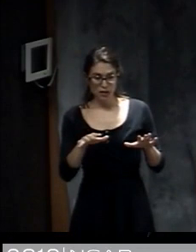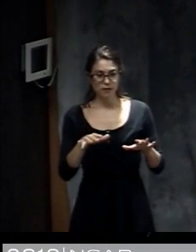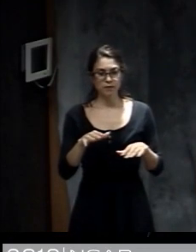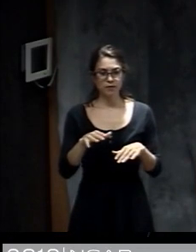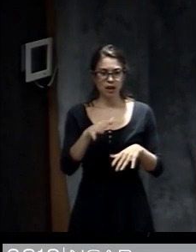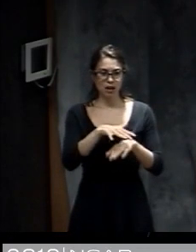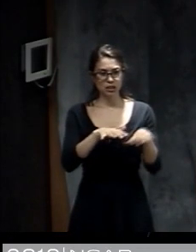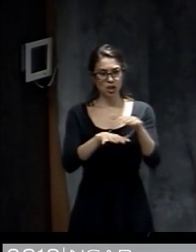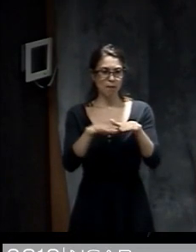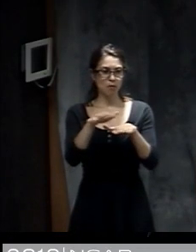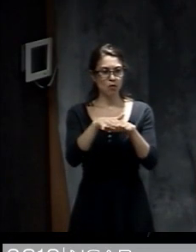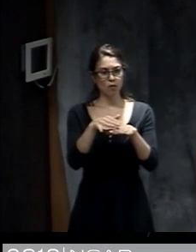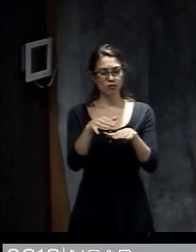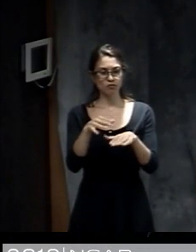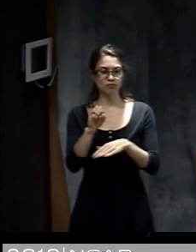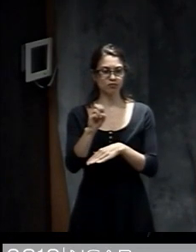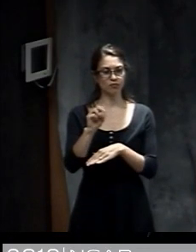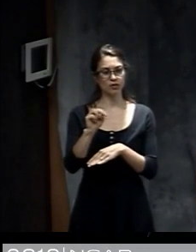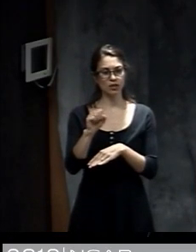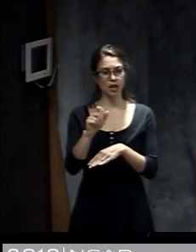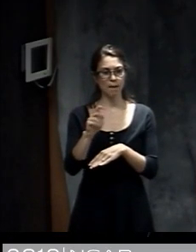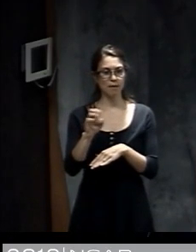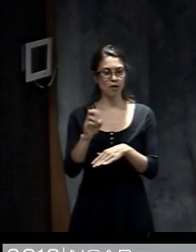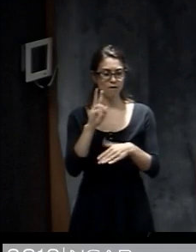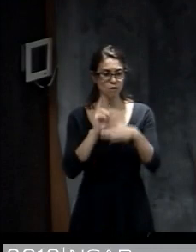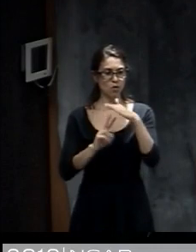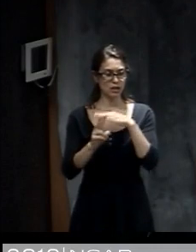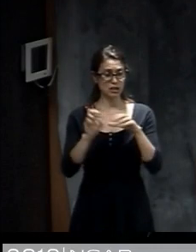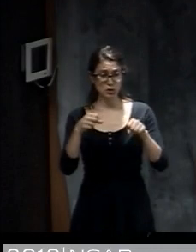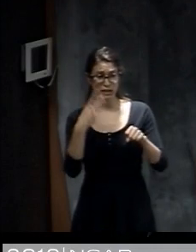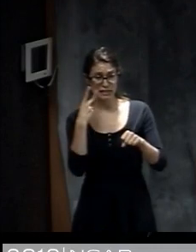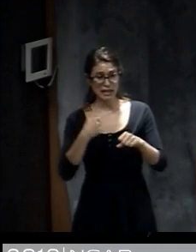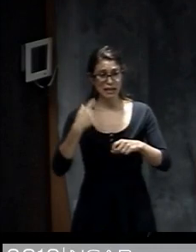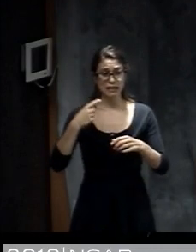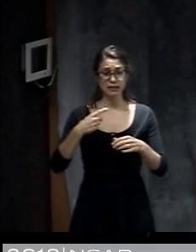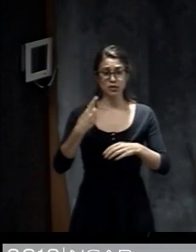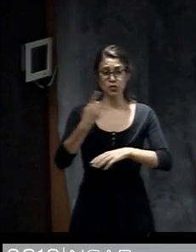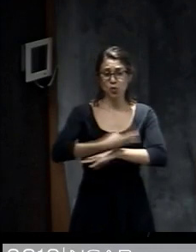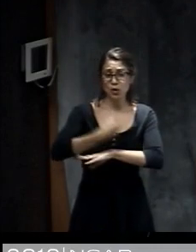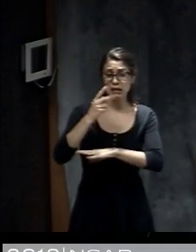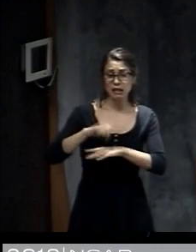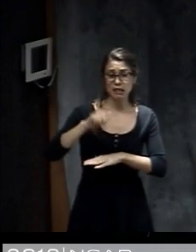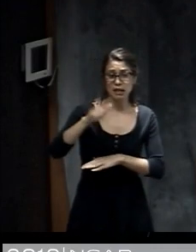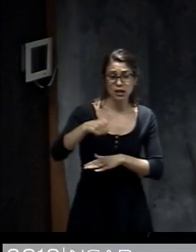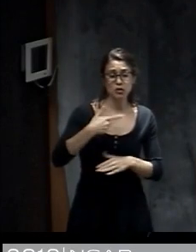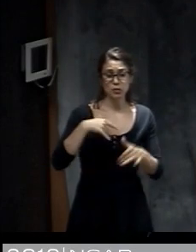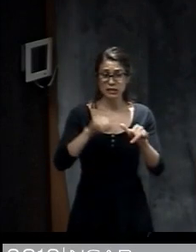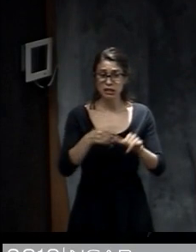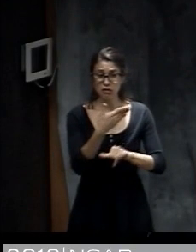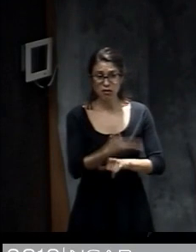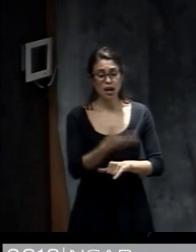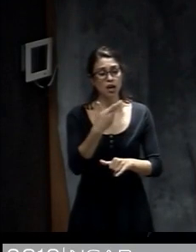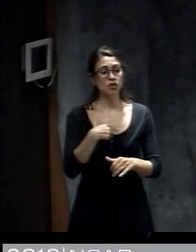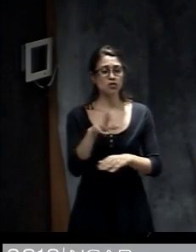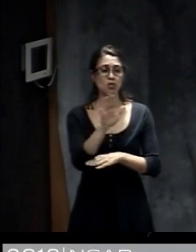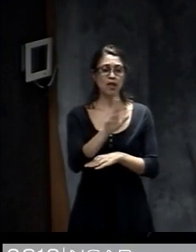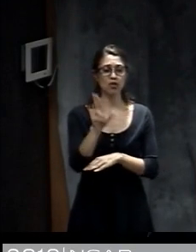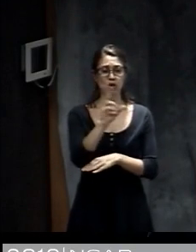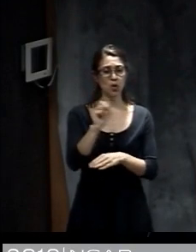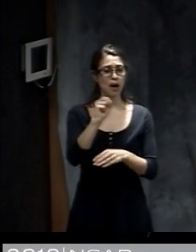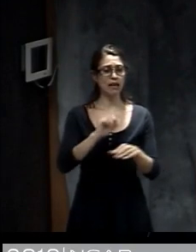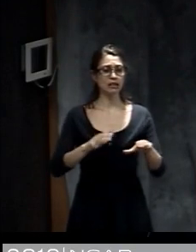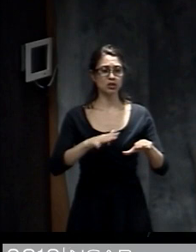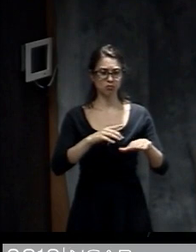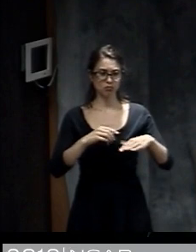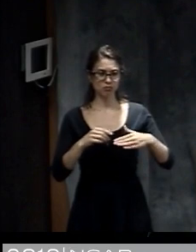days before landfall. A few days later, you can see their spread is still there. It's still kind of around the east coast of the US, but the spread is smaller. And then a couple days